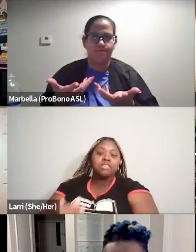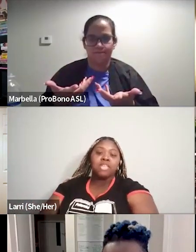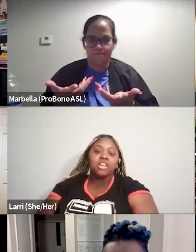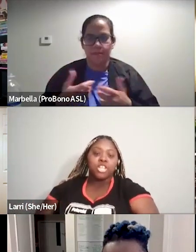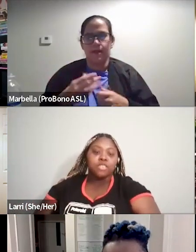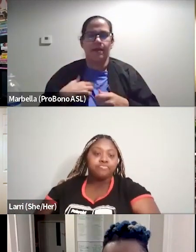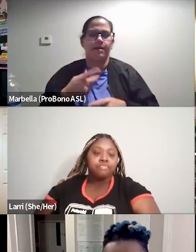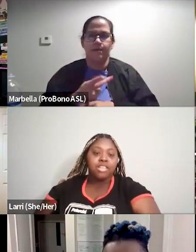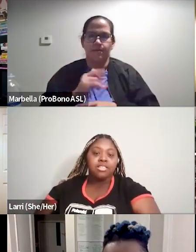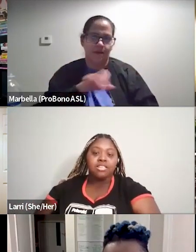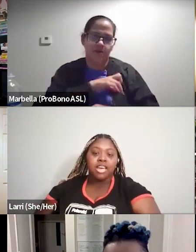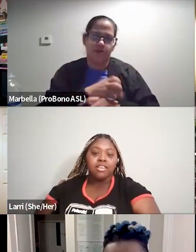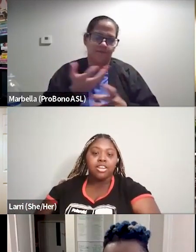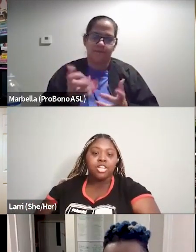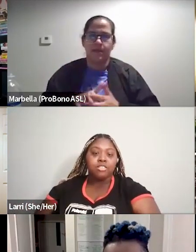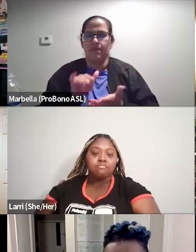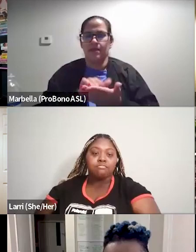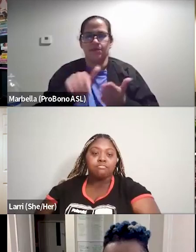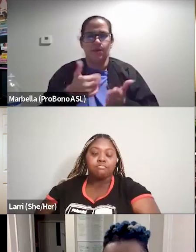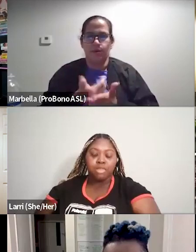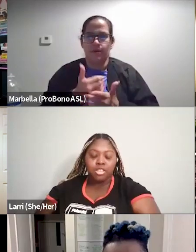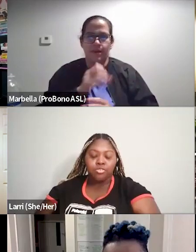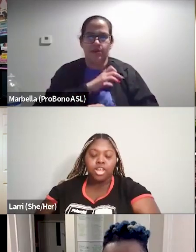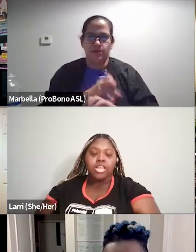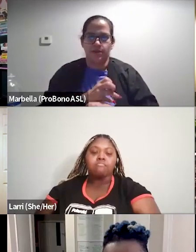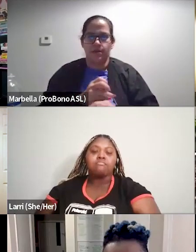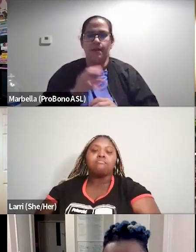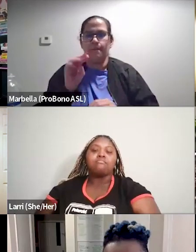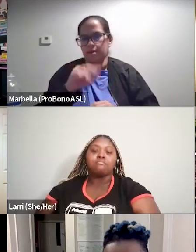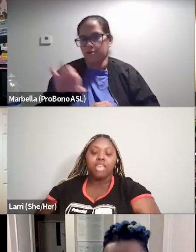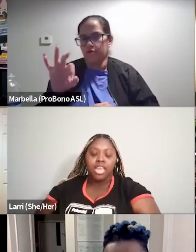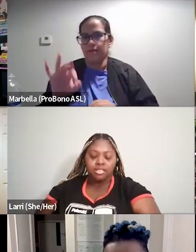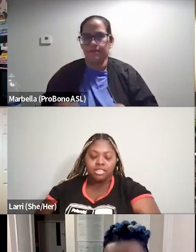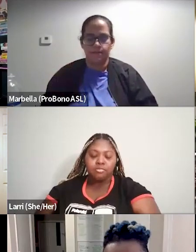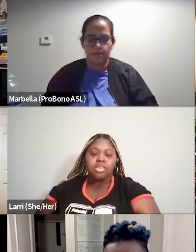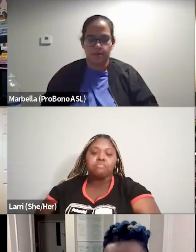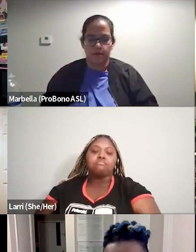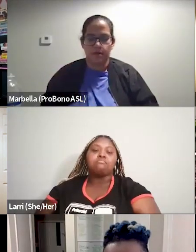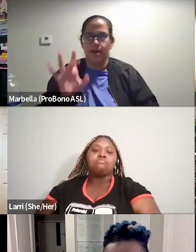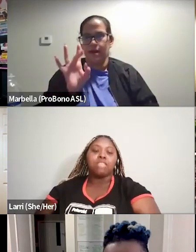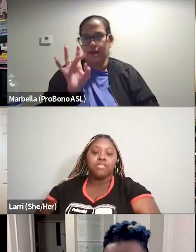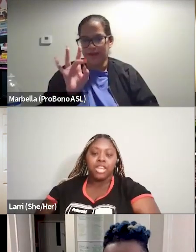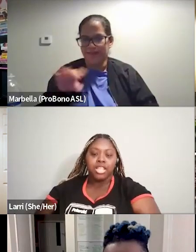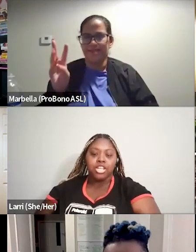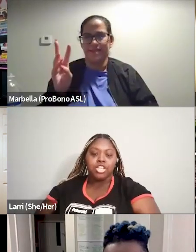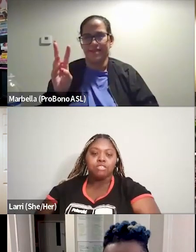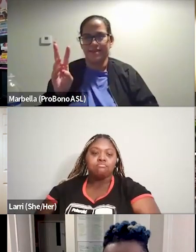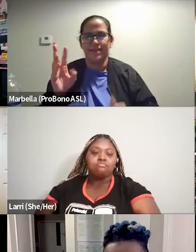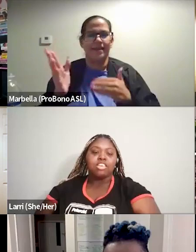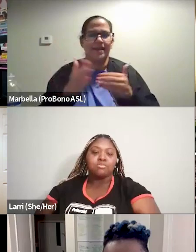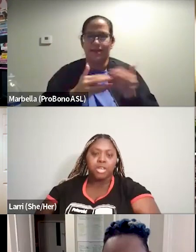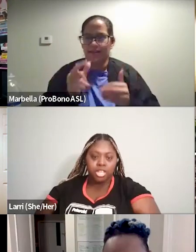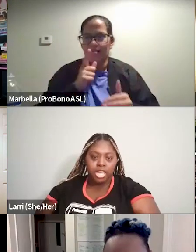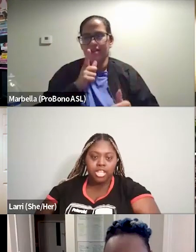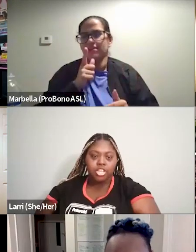And I just keep that energy. That is the entire energy Monday through Friday, 8 to 6 PM, even at lunch,